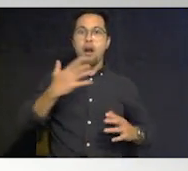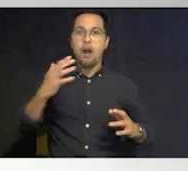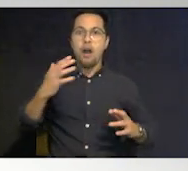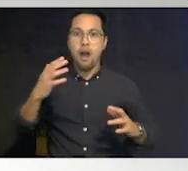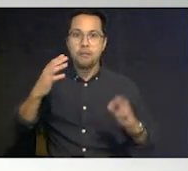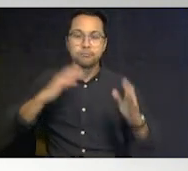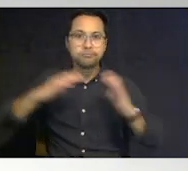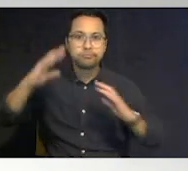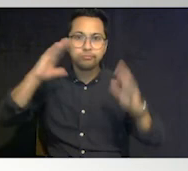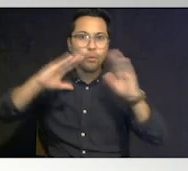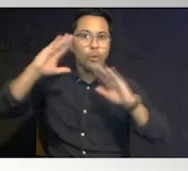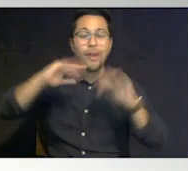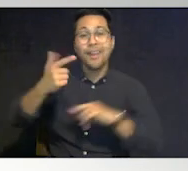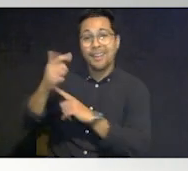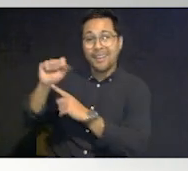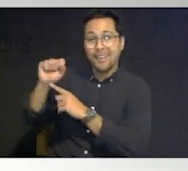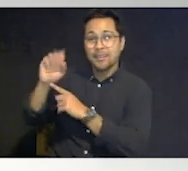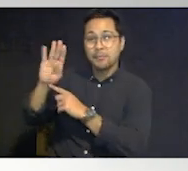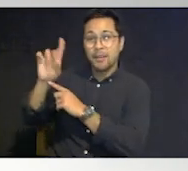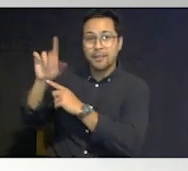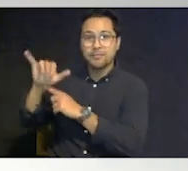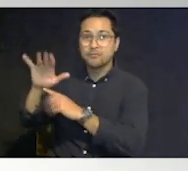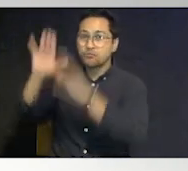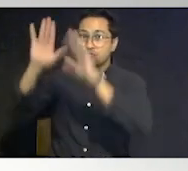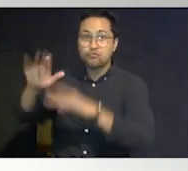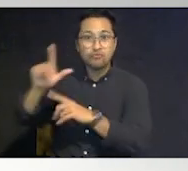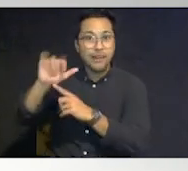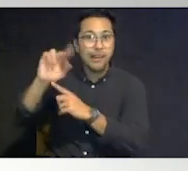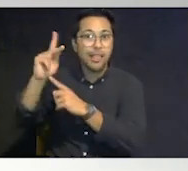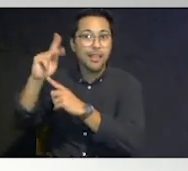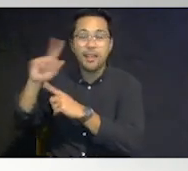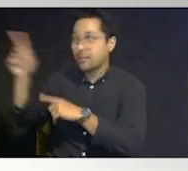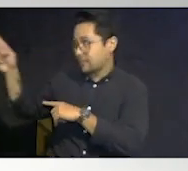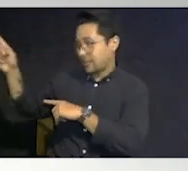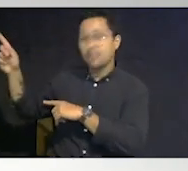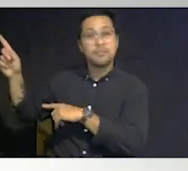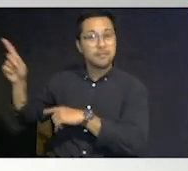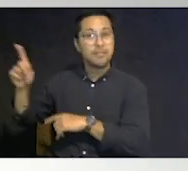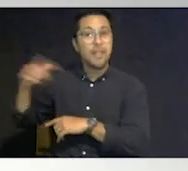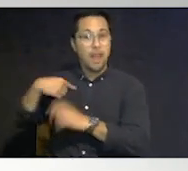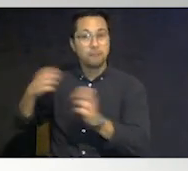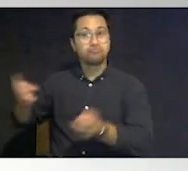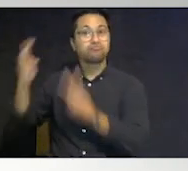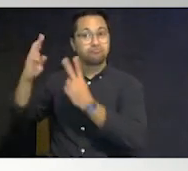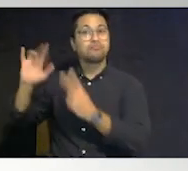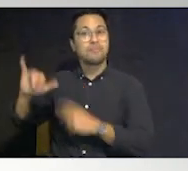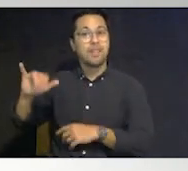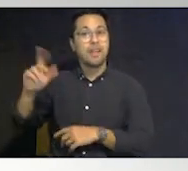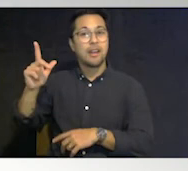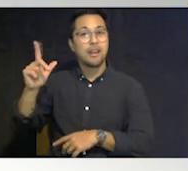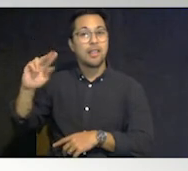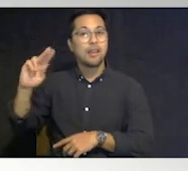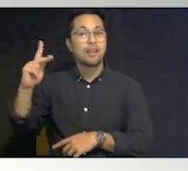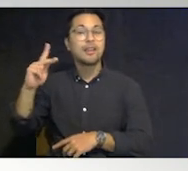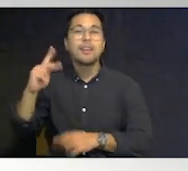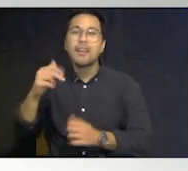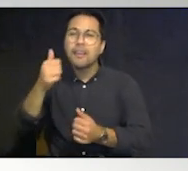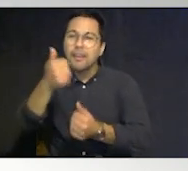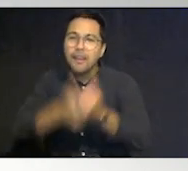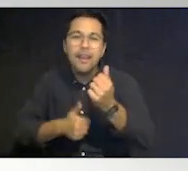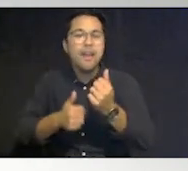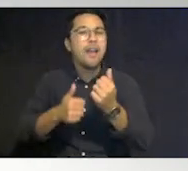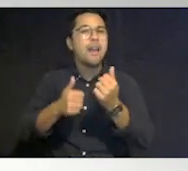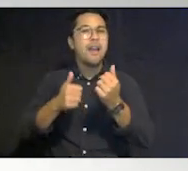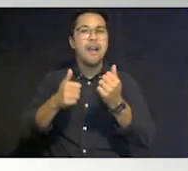gas fuzzy was a great link so melanie and her team and john they put it up you know and and every single major emergency